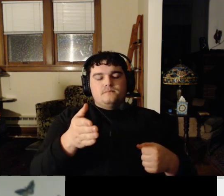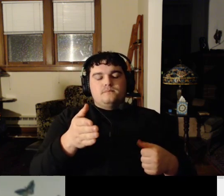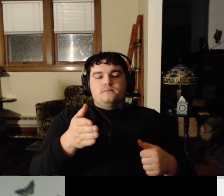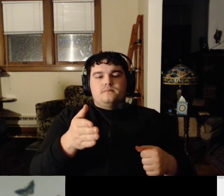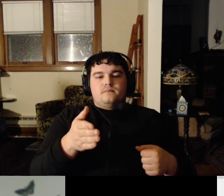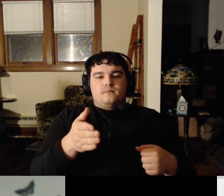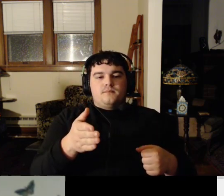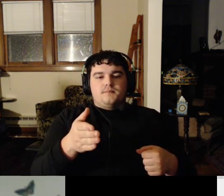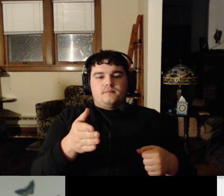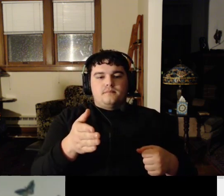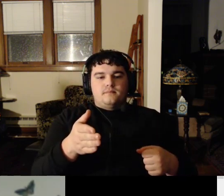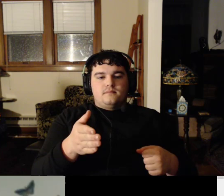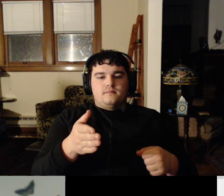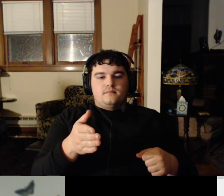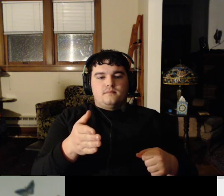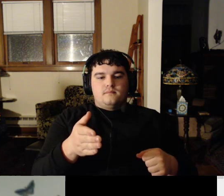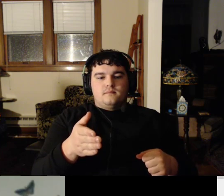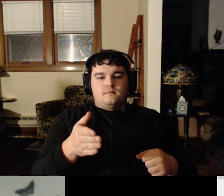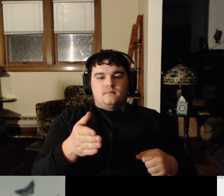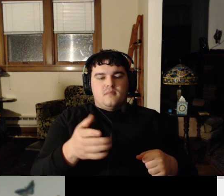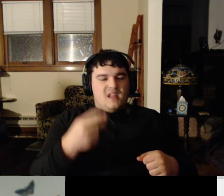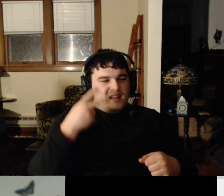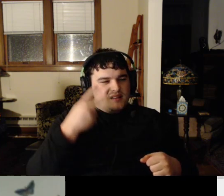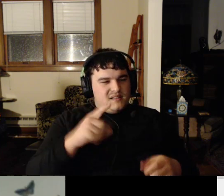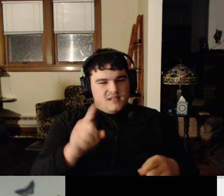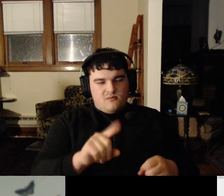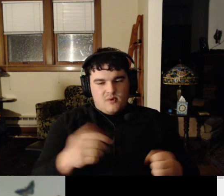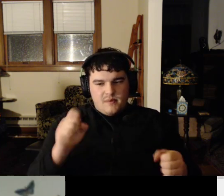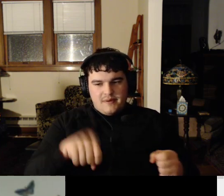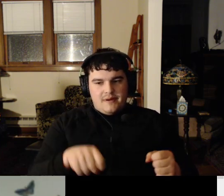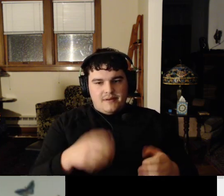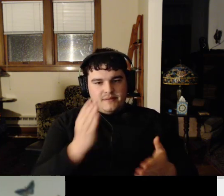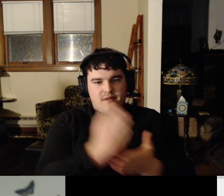Let's see where we need to stop first. Why do?